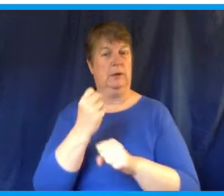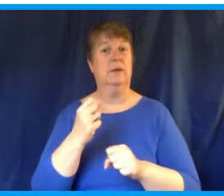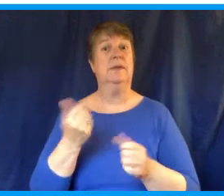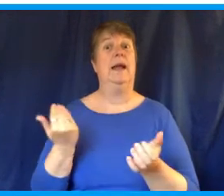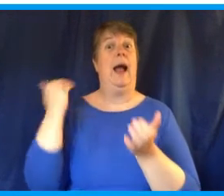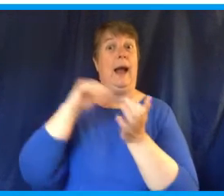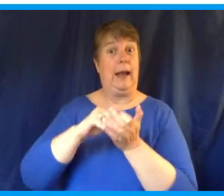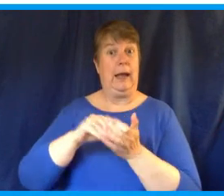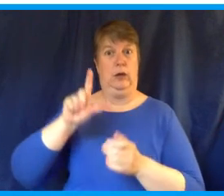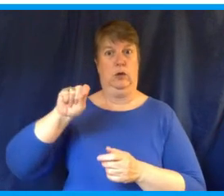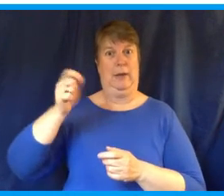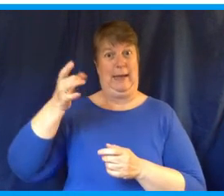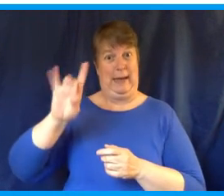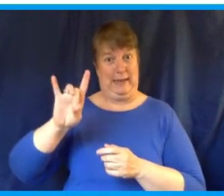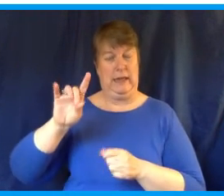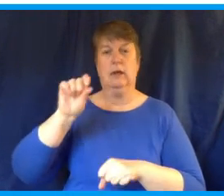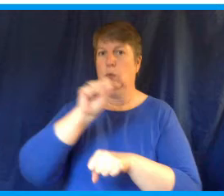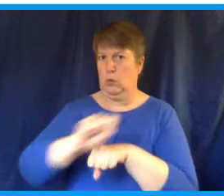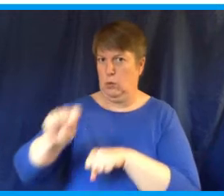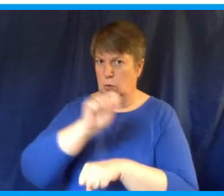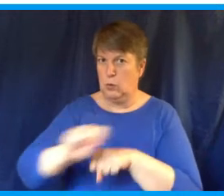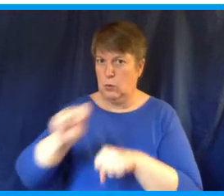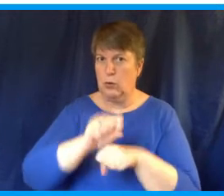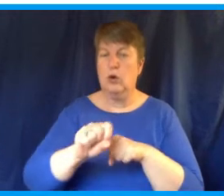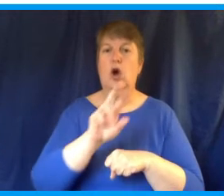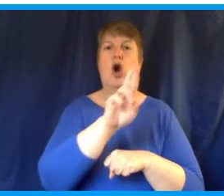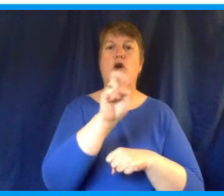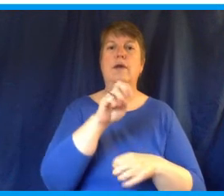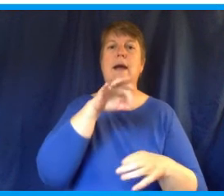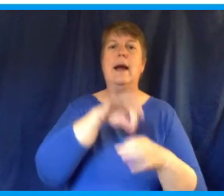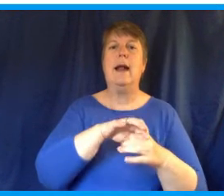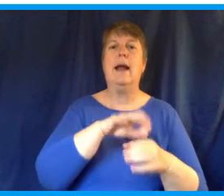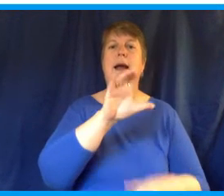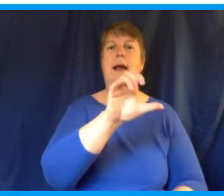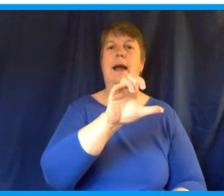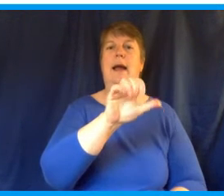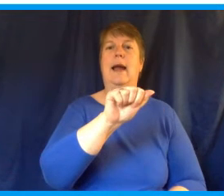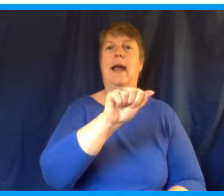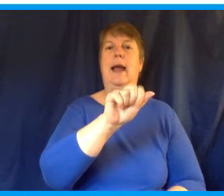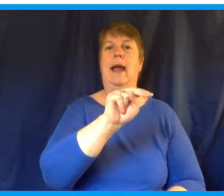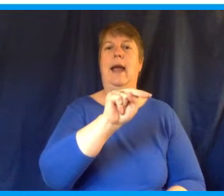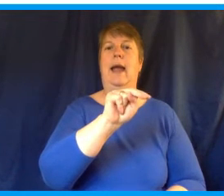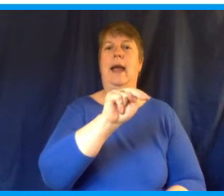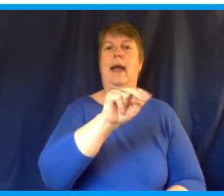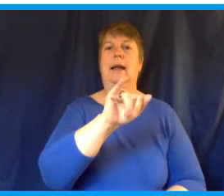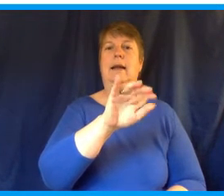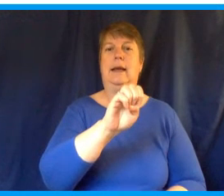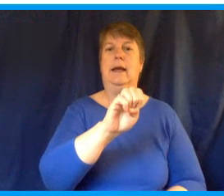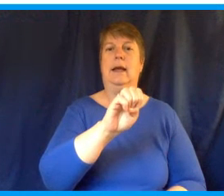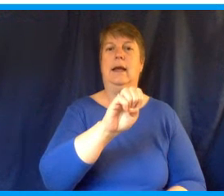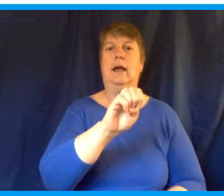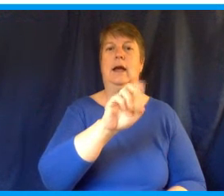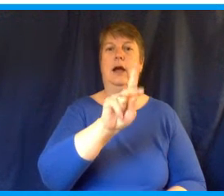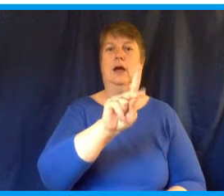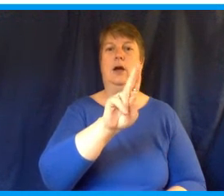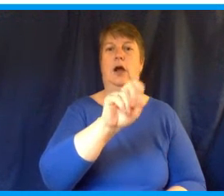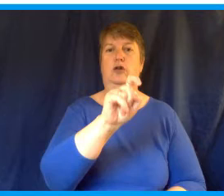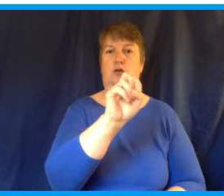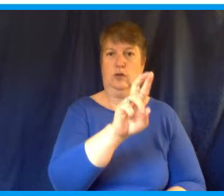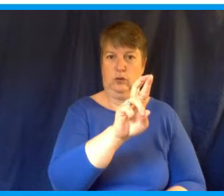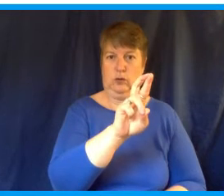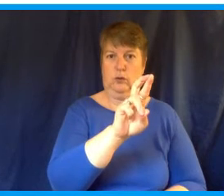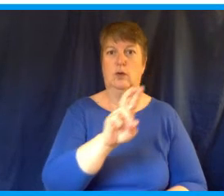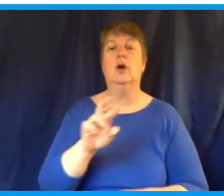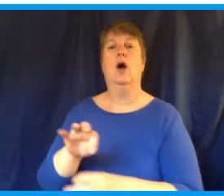re-electing Annie Custer to the United States House of Representatives and electing Chris Pappas, helping Democrats take back the House